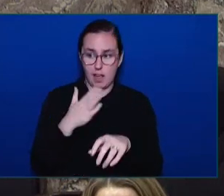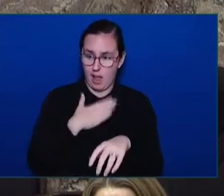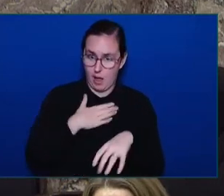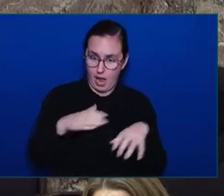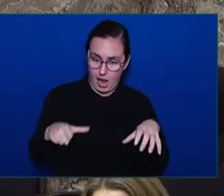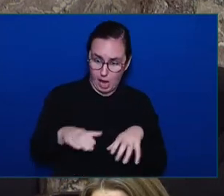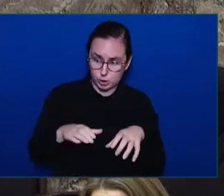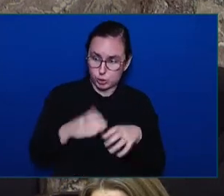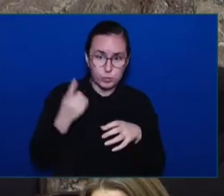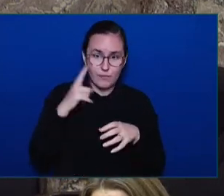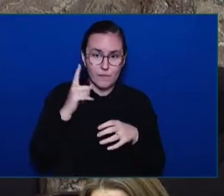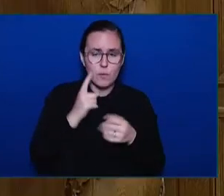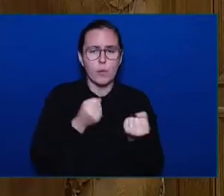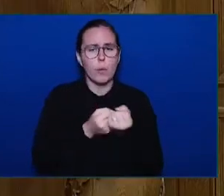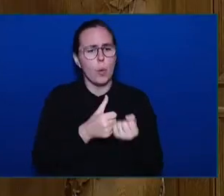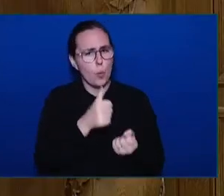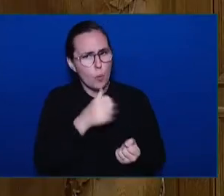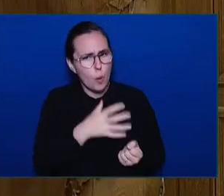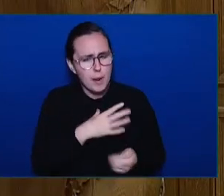system.